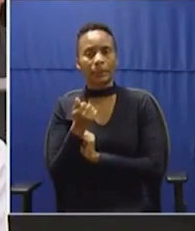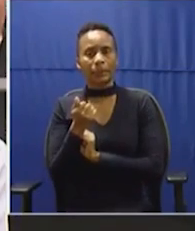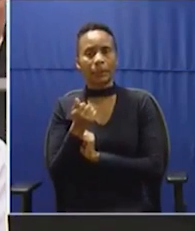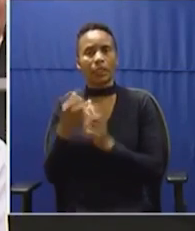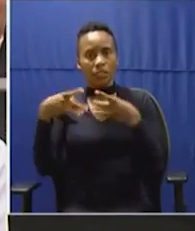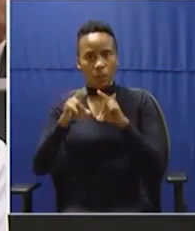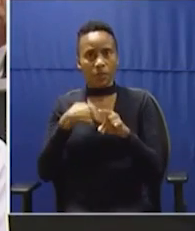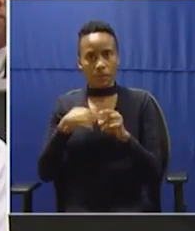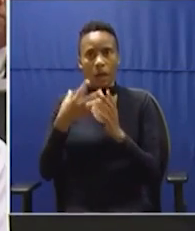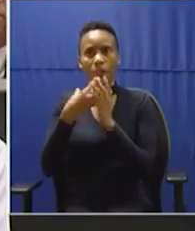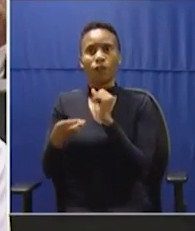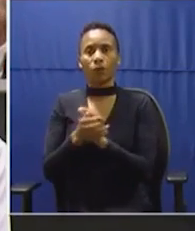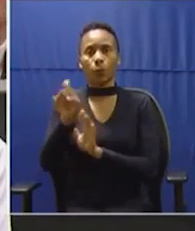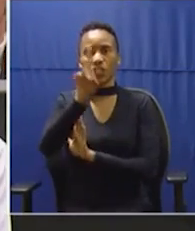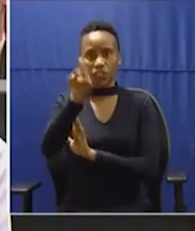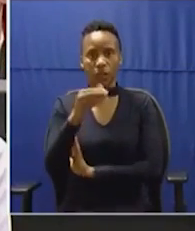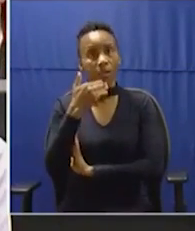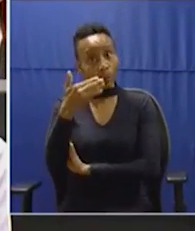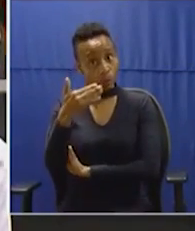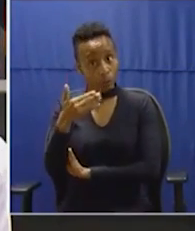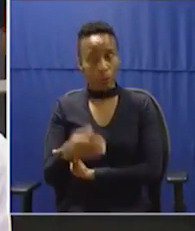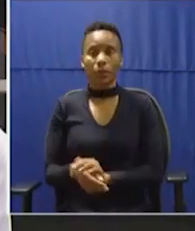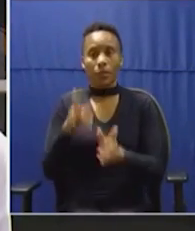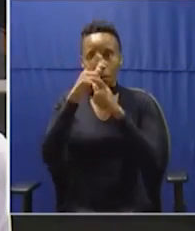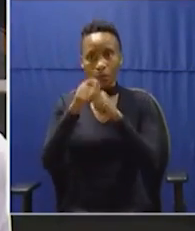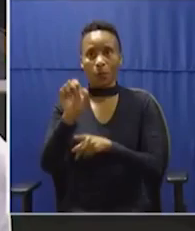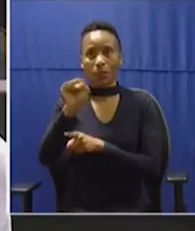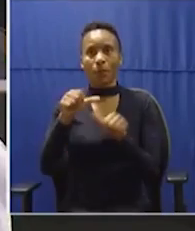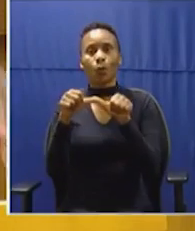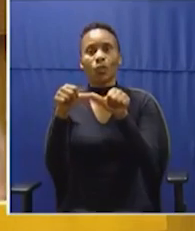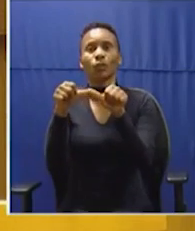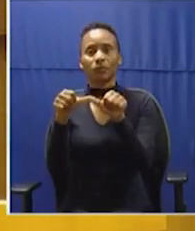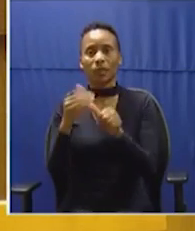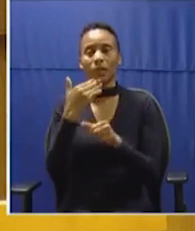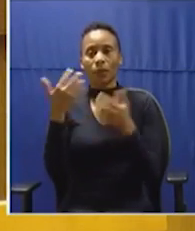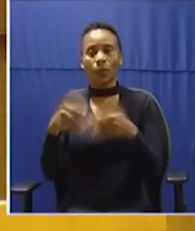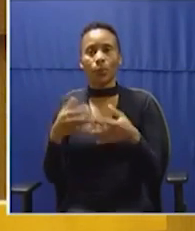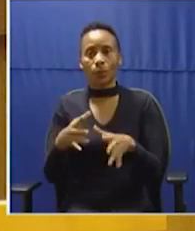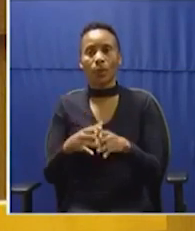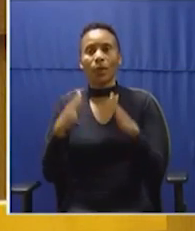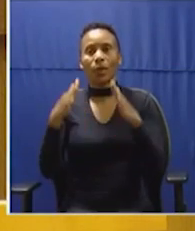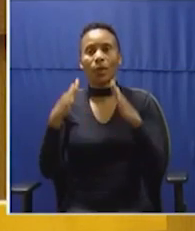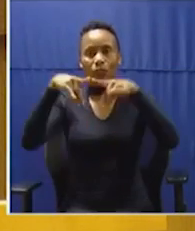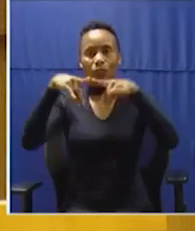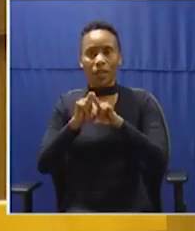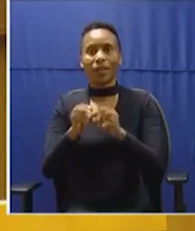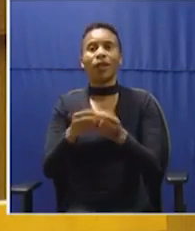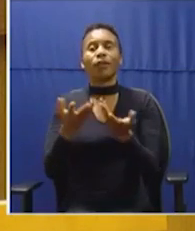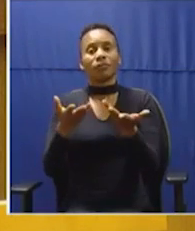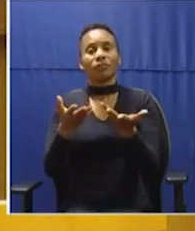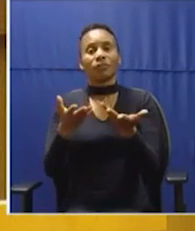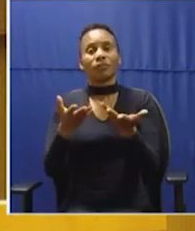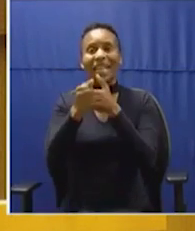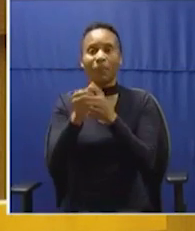Chairperson, I withdraw the question. Thank you. Honourable Chawambo, continue. Thank you very much, House Chair, for providing leadership